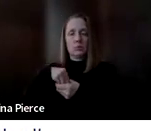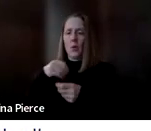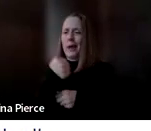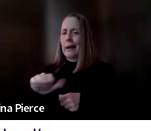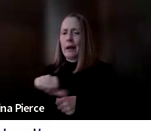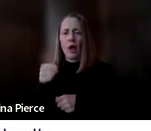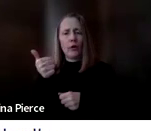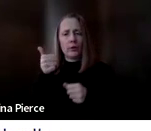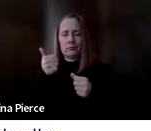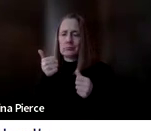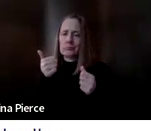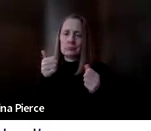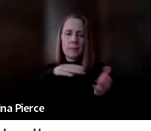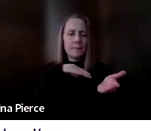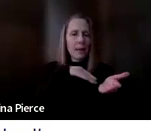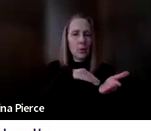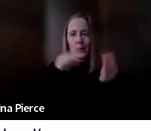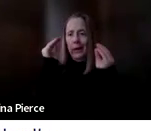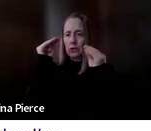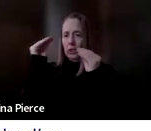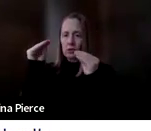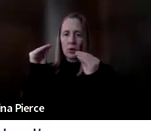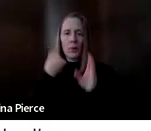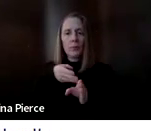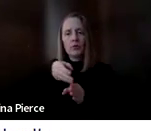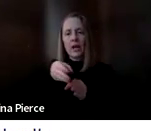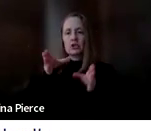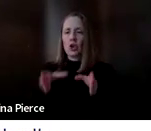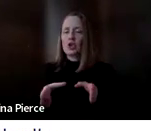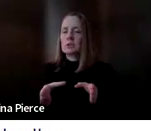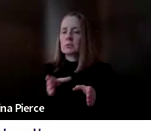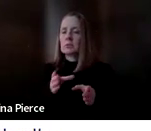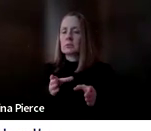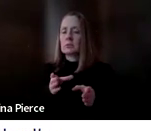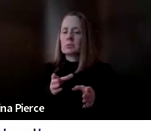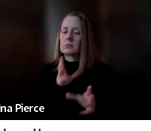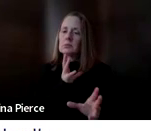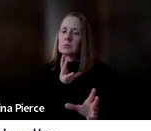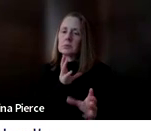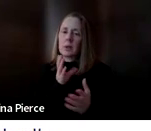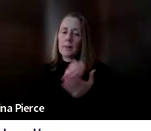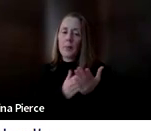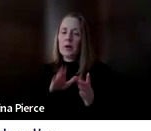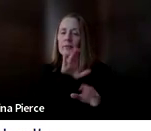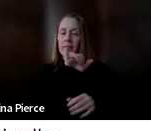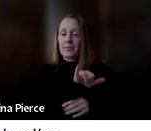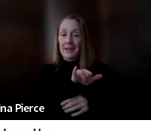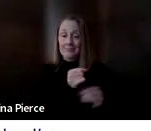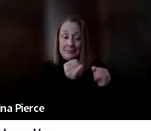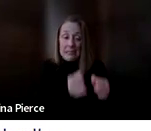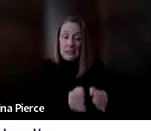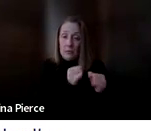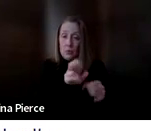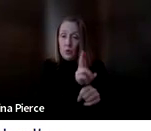educational professionals that are part of the individual's team. And Carolyn